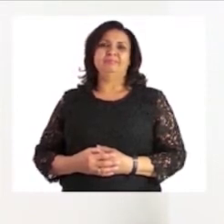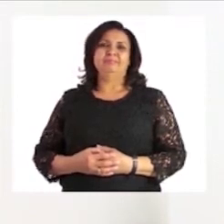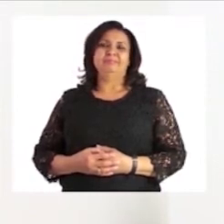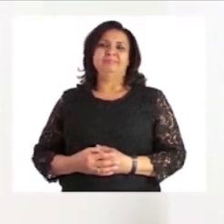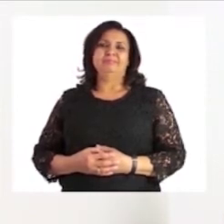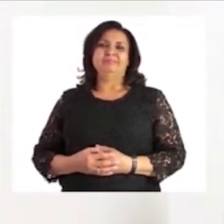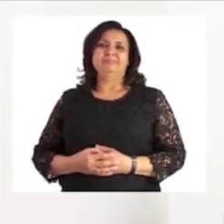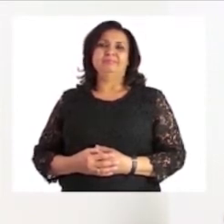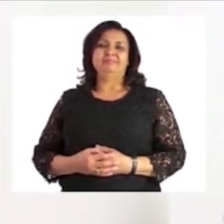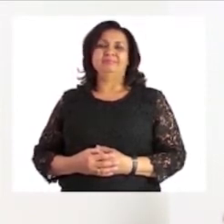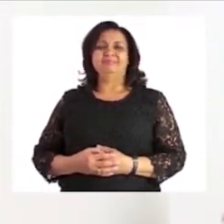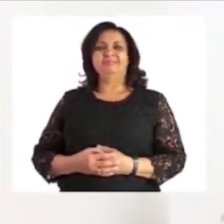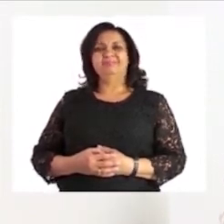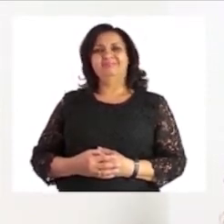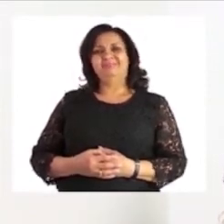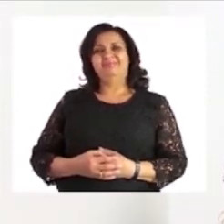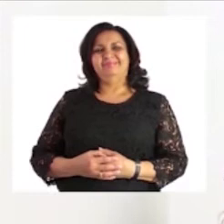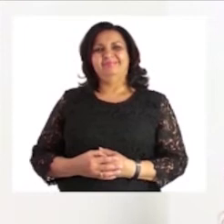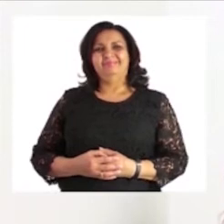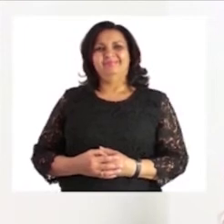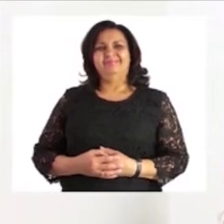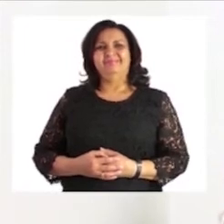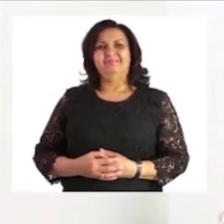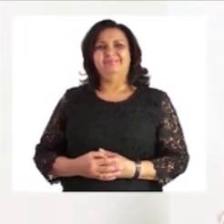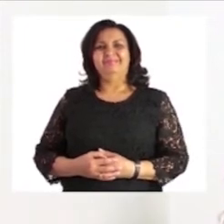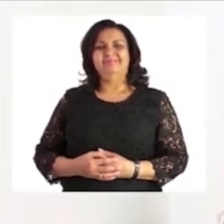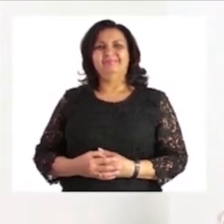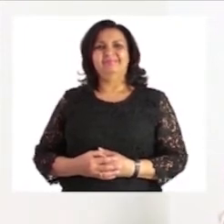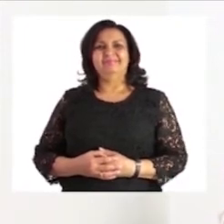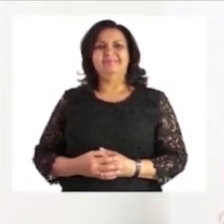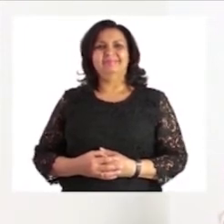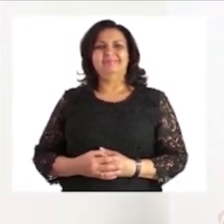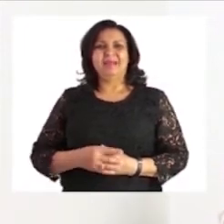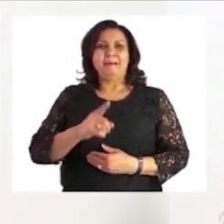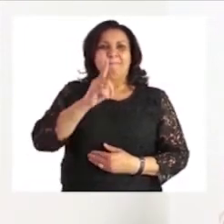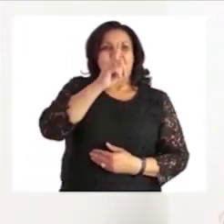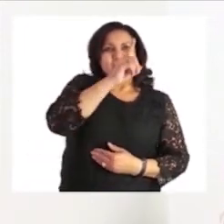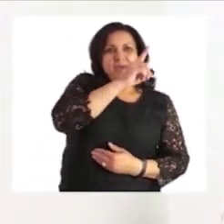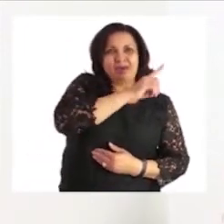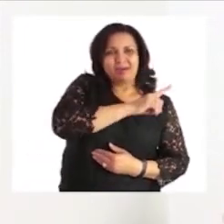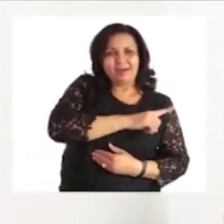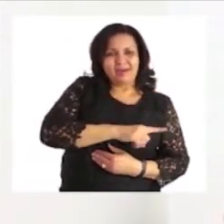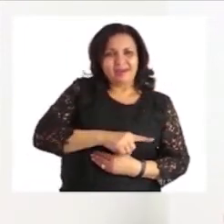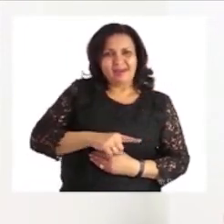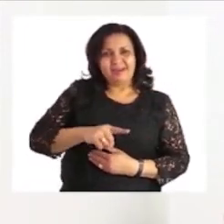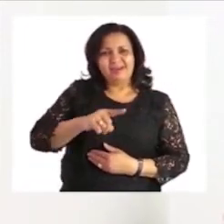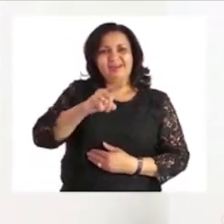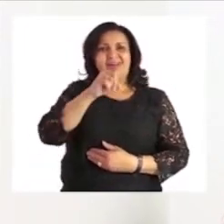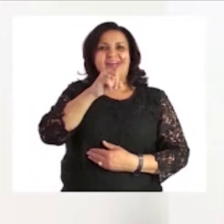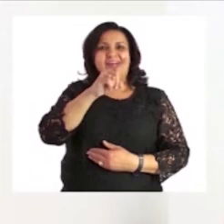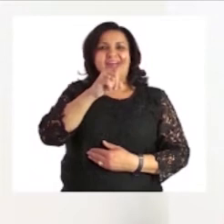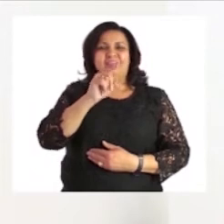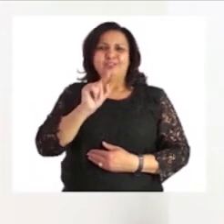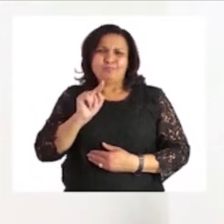Wonderful. Okay, now can you help me? Big. Can you say big? Big,